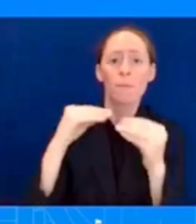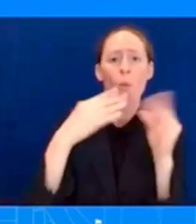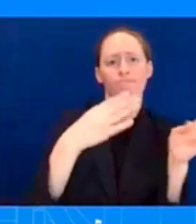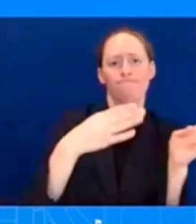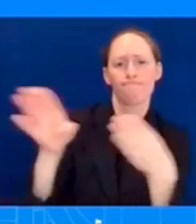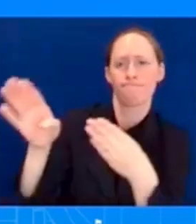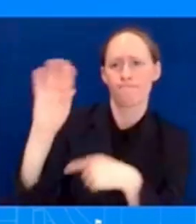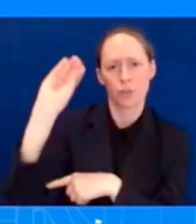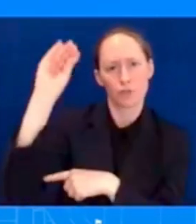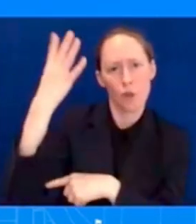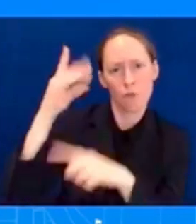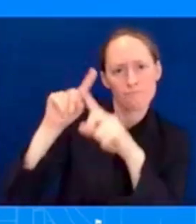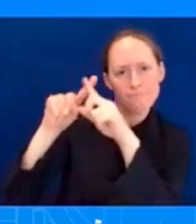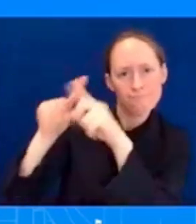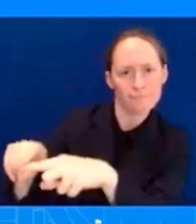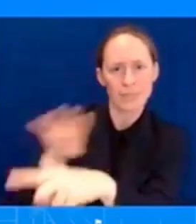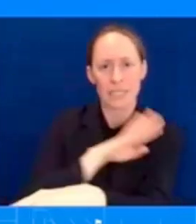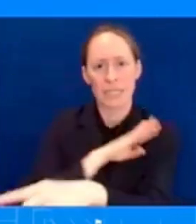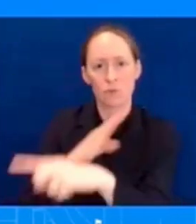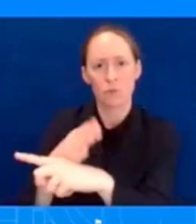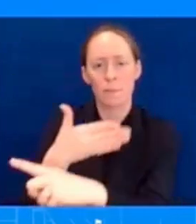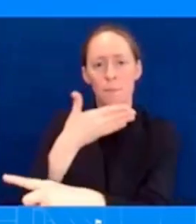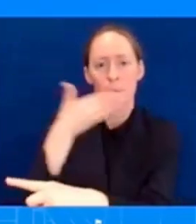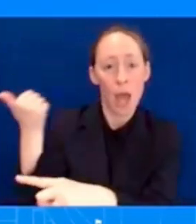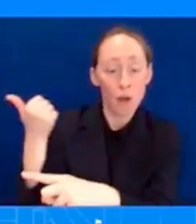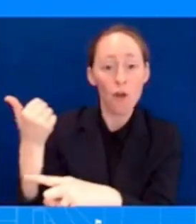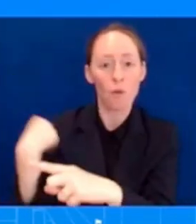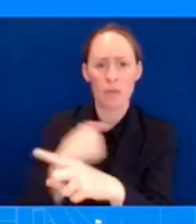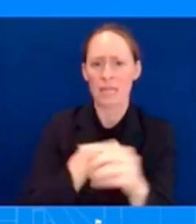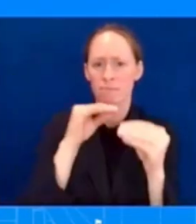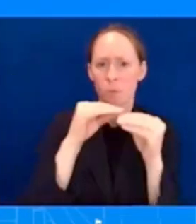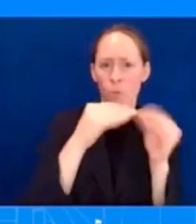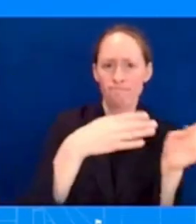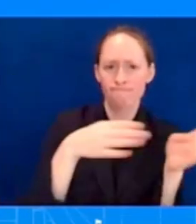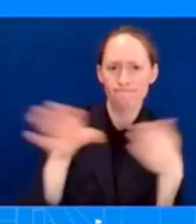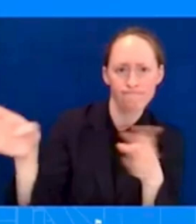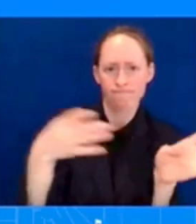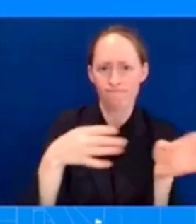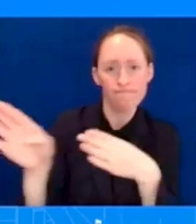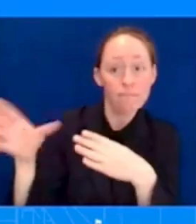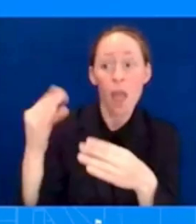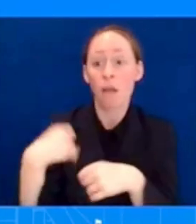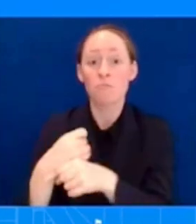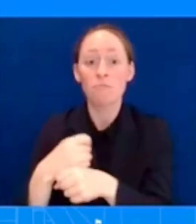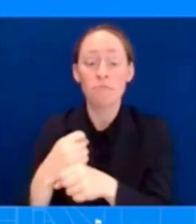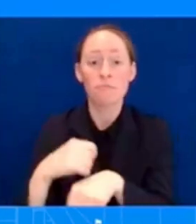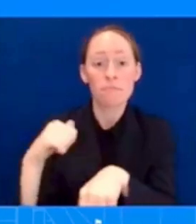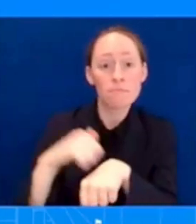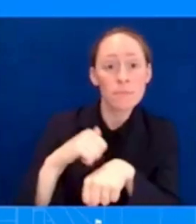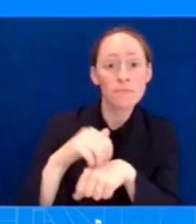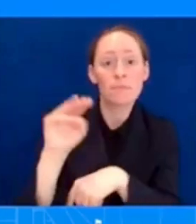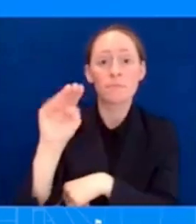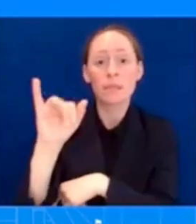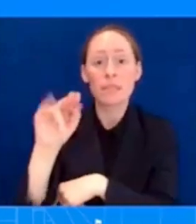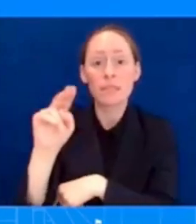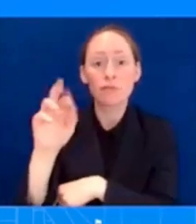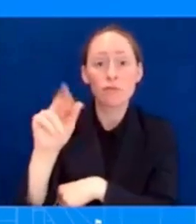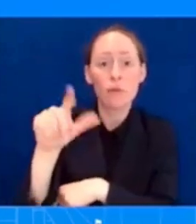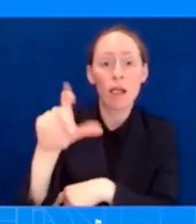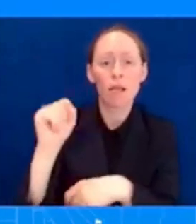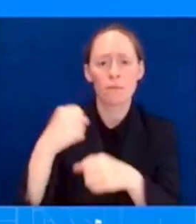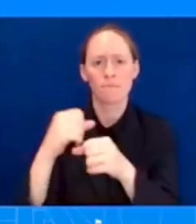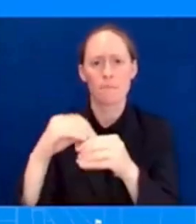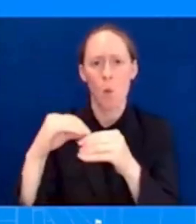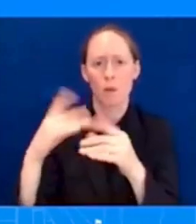and use DPA to restart a factory to produce equipment to fight wildfires made worse by climate change. So this is something that the